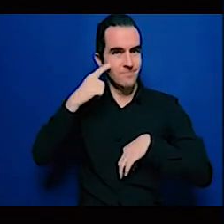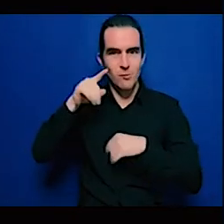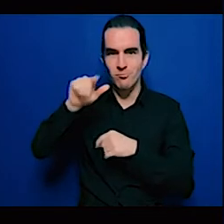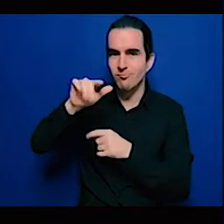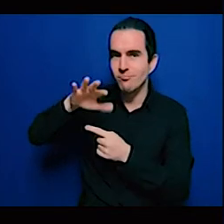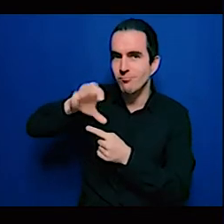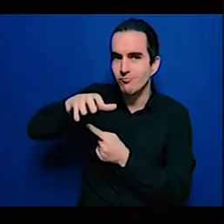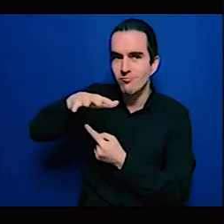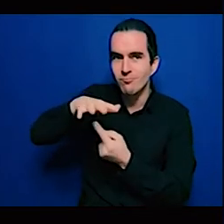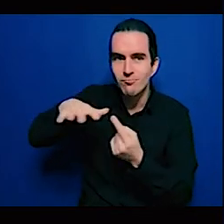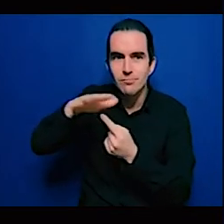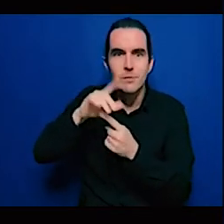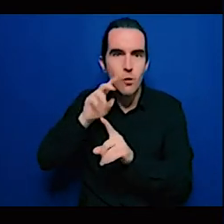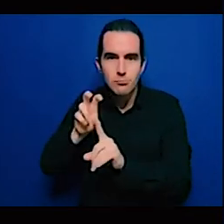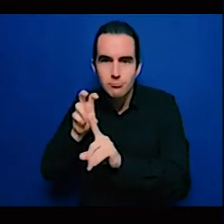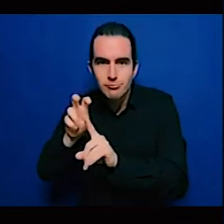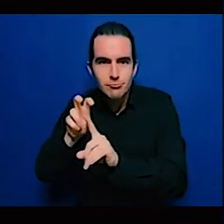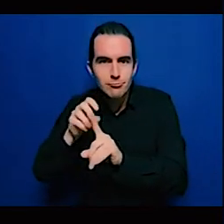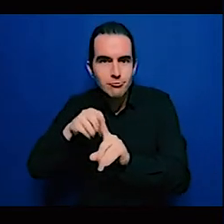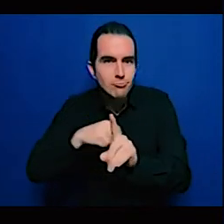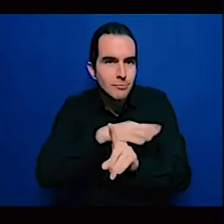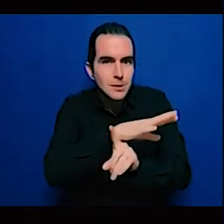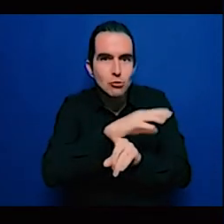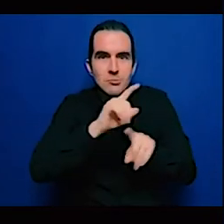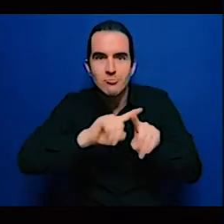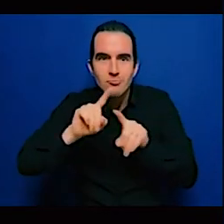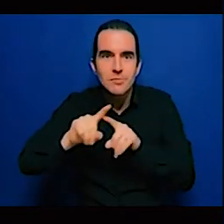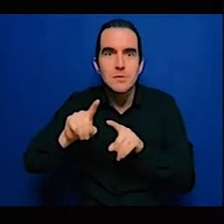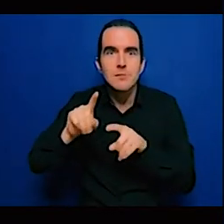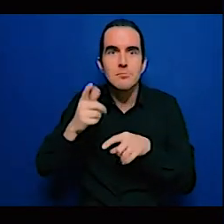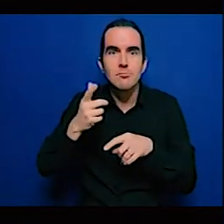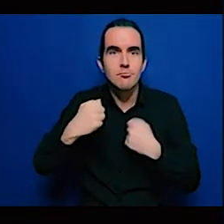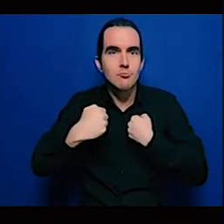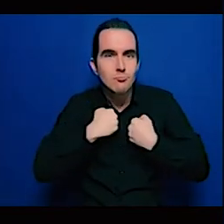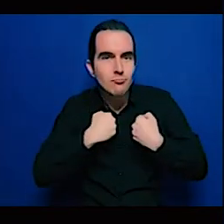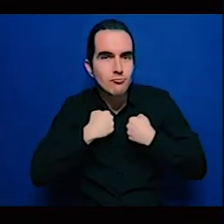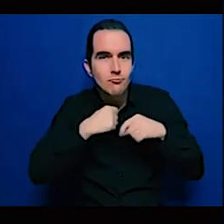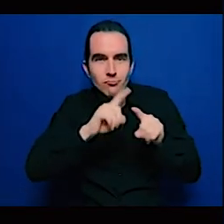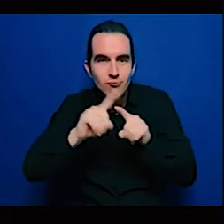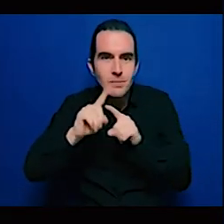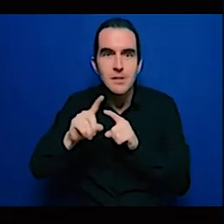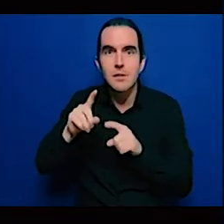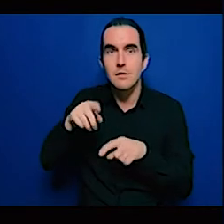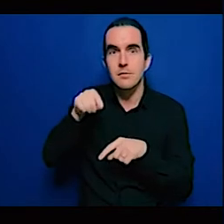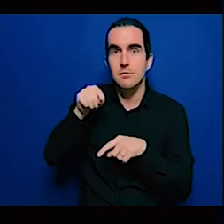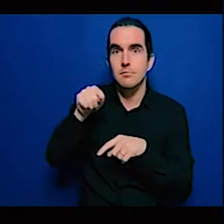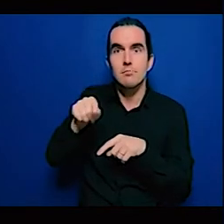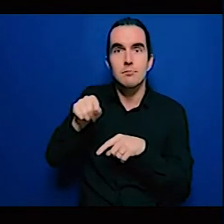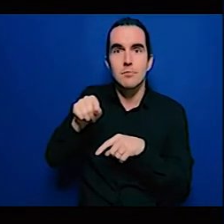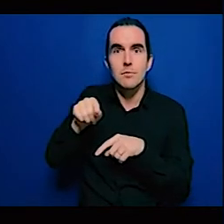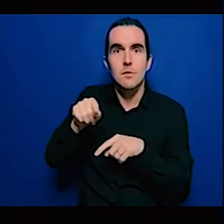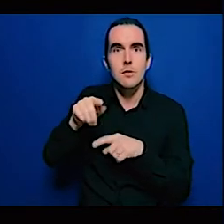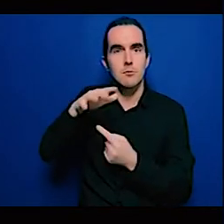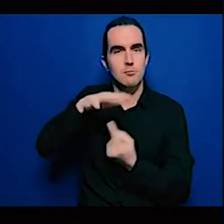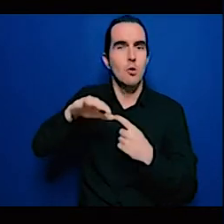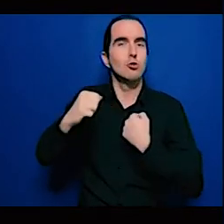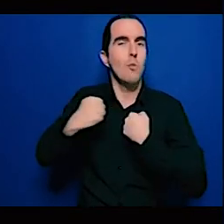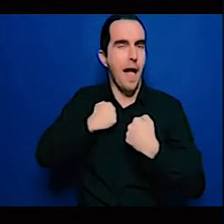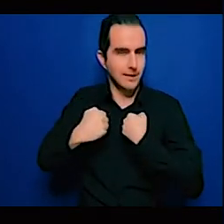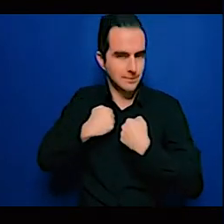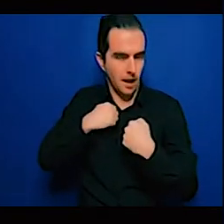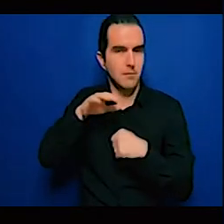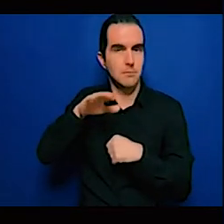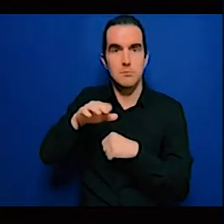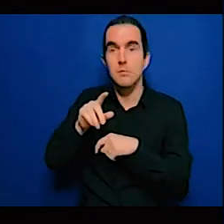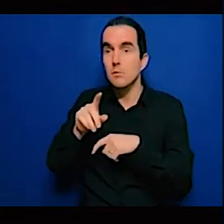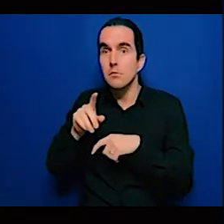strategy and sustainable development. We have Dr. Aruna Dayadu, Research Director for